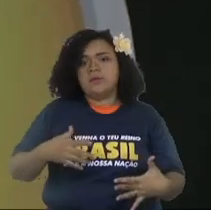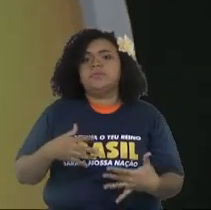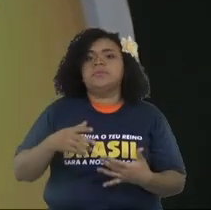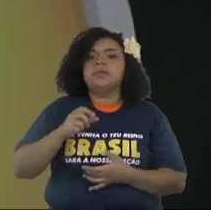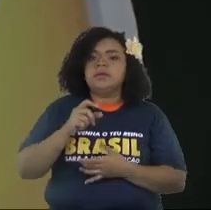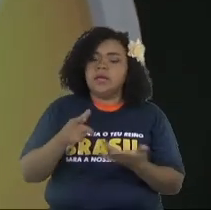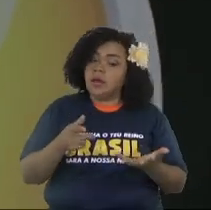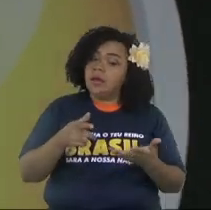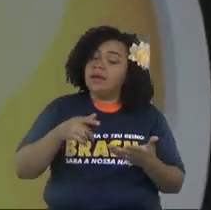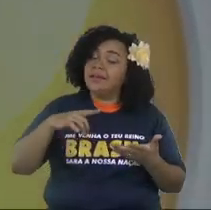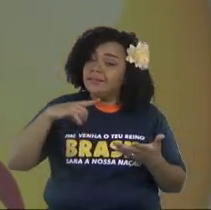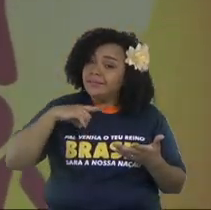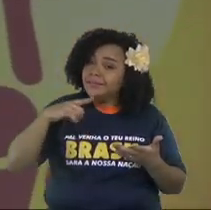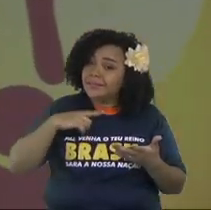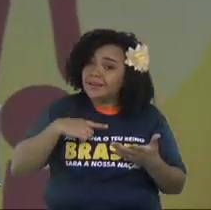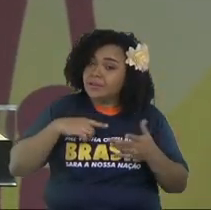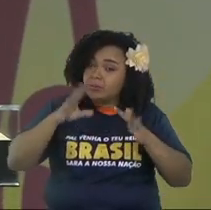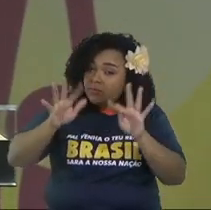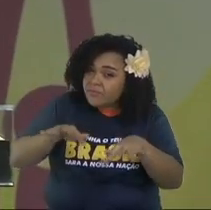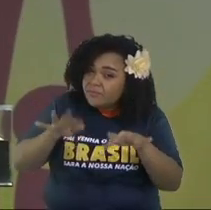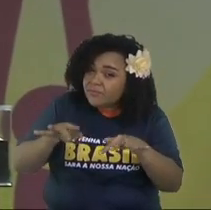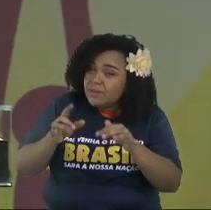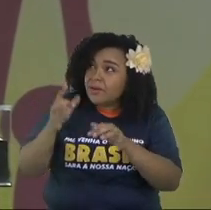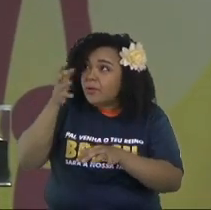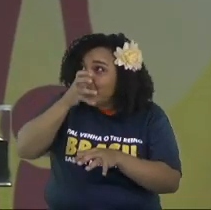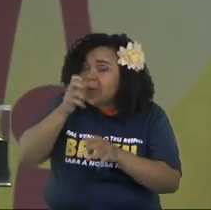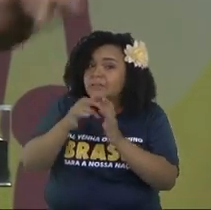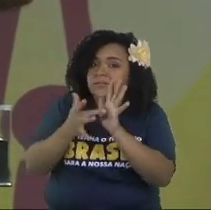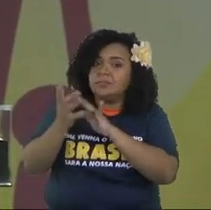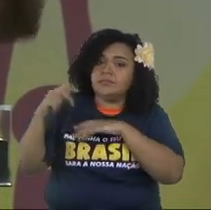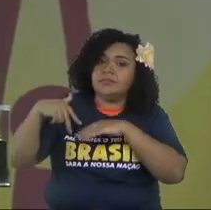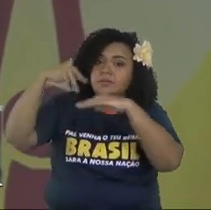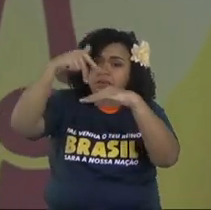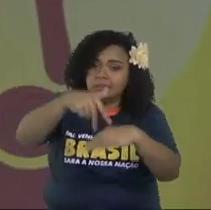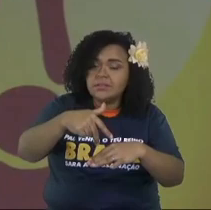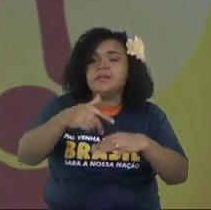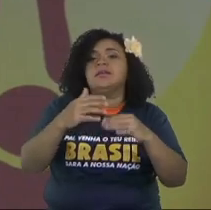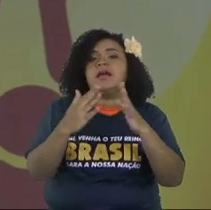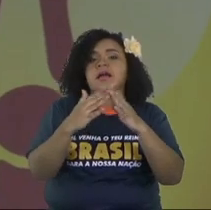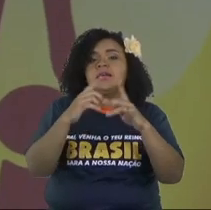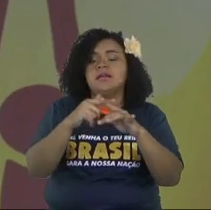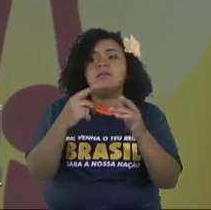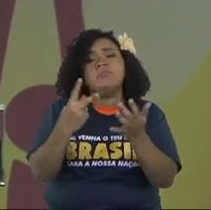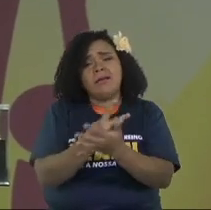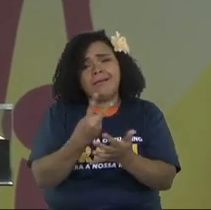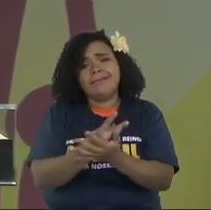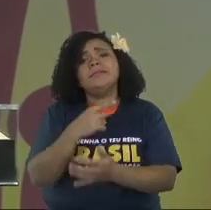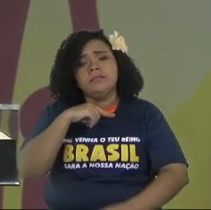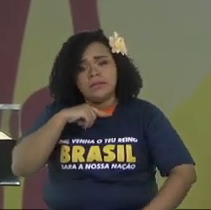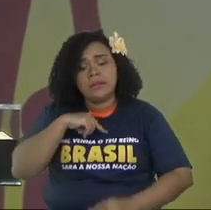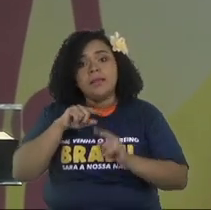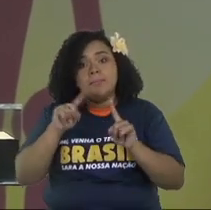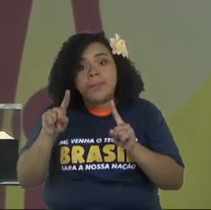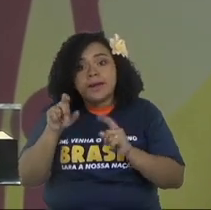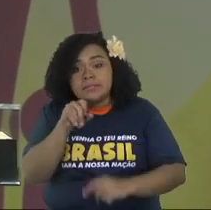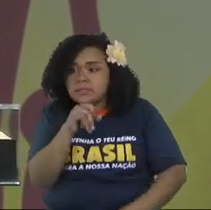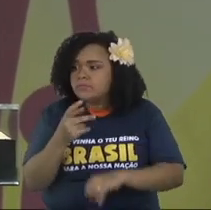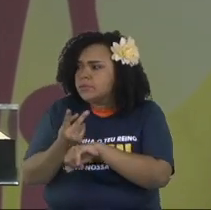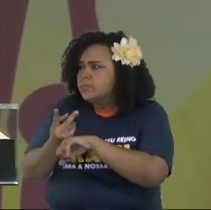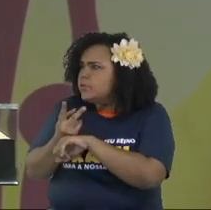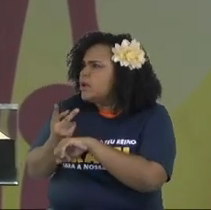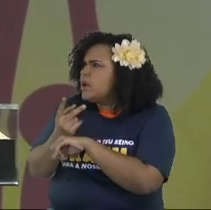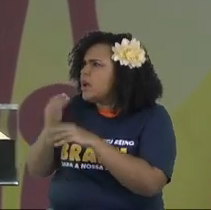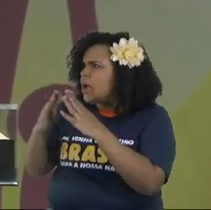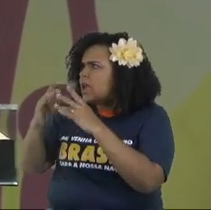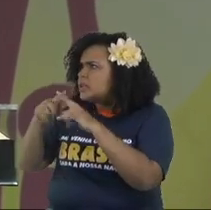you have to look for a church. One of the marks of a good church is a church that loves, a church that puts God in